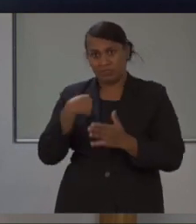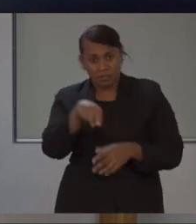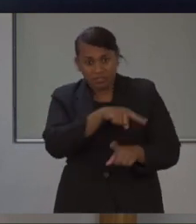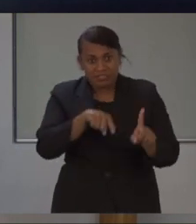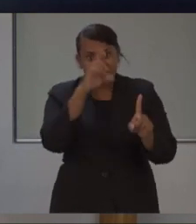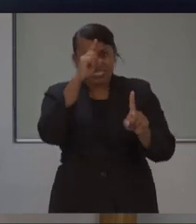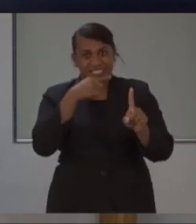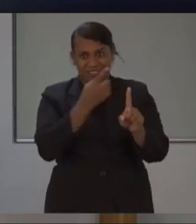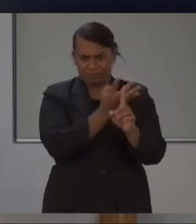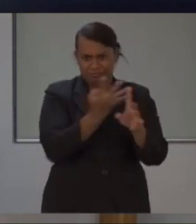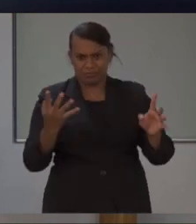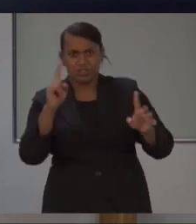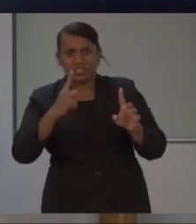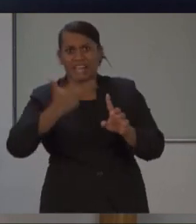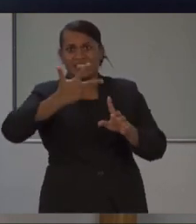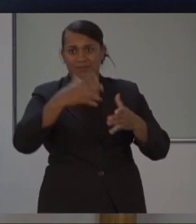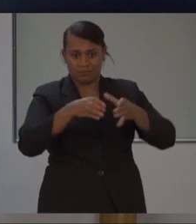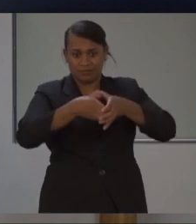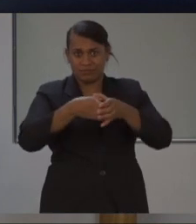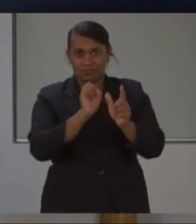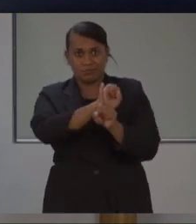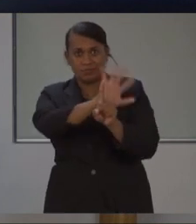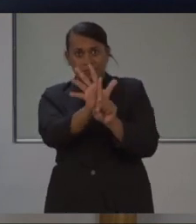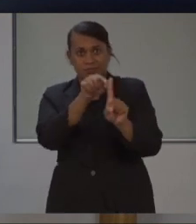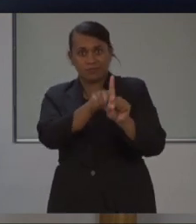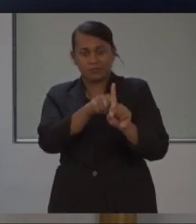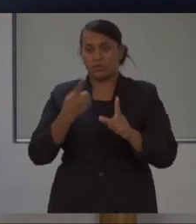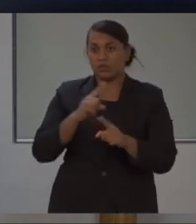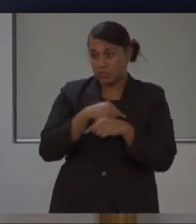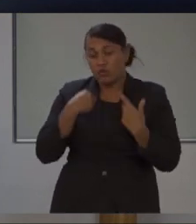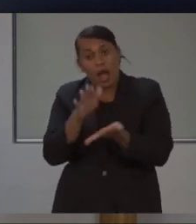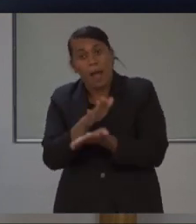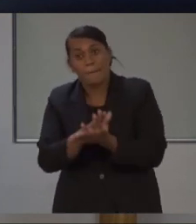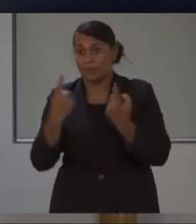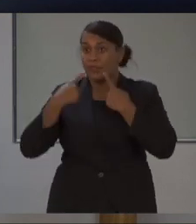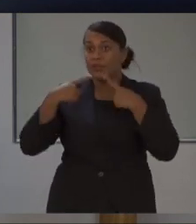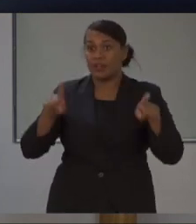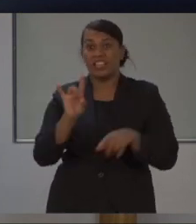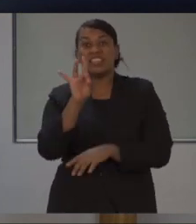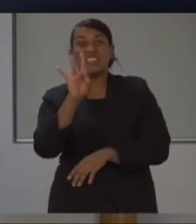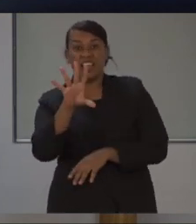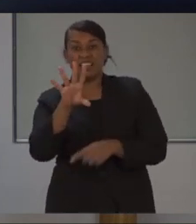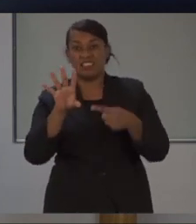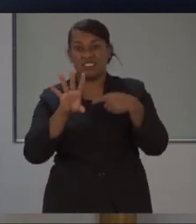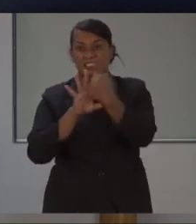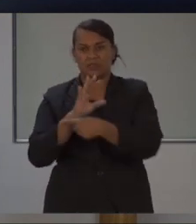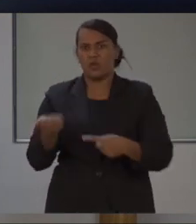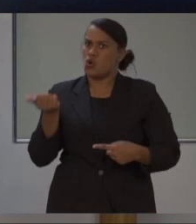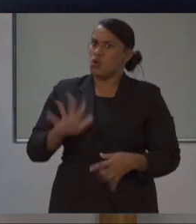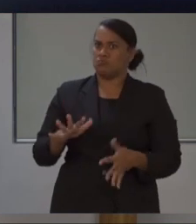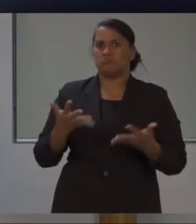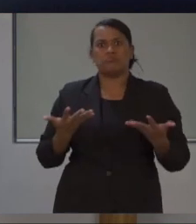for the virus. Today, I'm grateful to announce that 10 out of 18 patients have made full